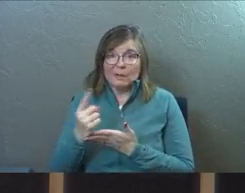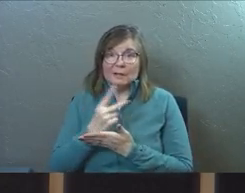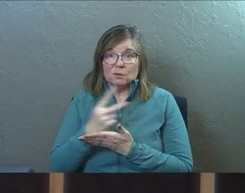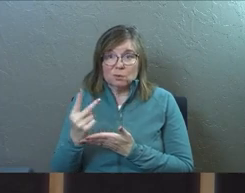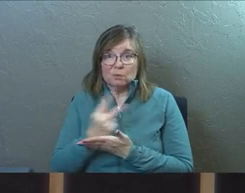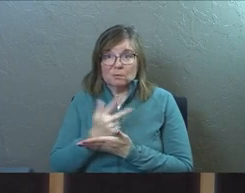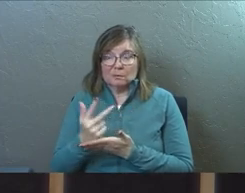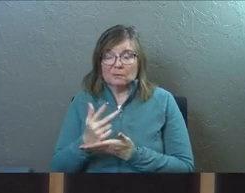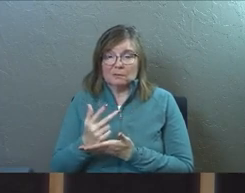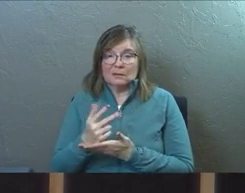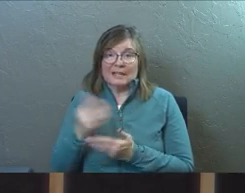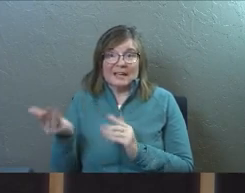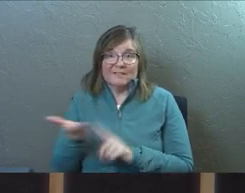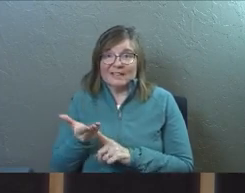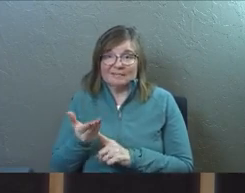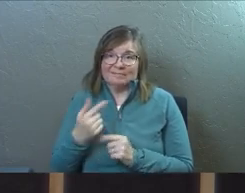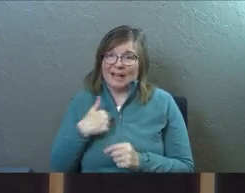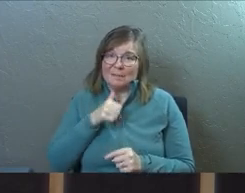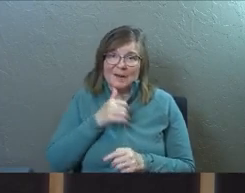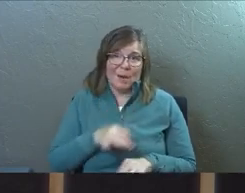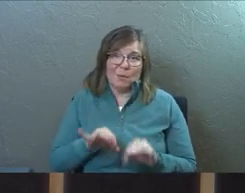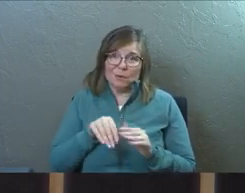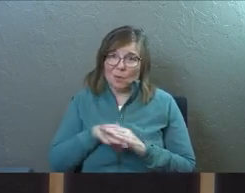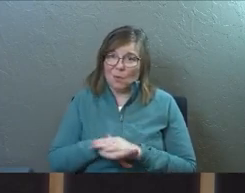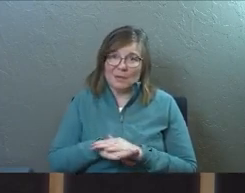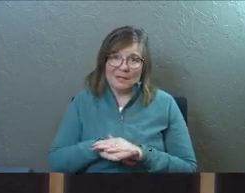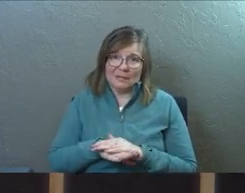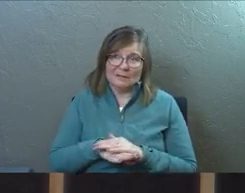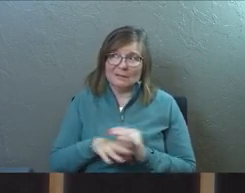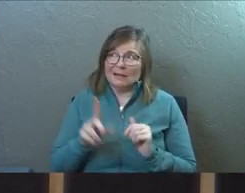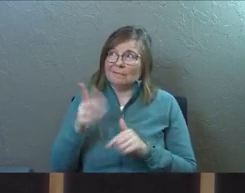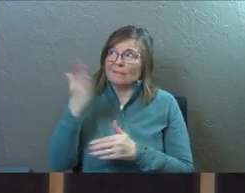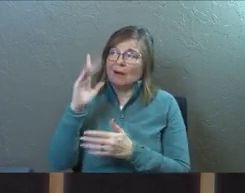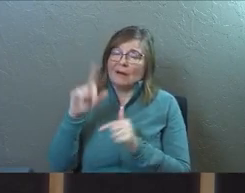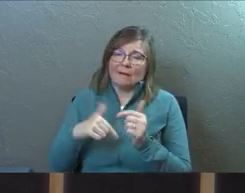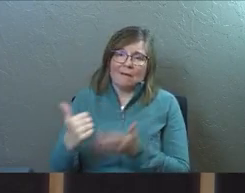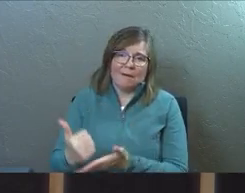just so convinced that they were beyond the help of God.